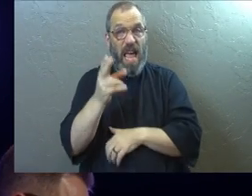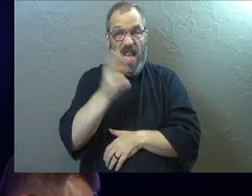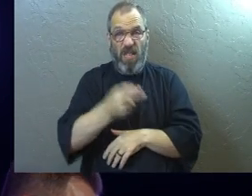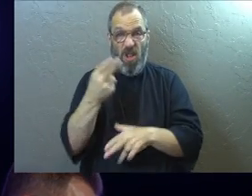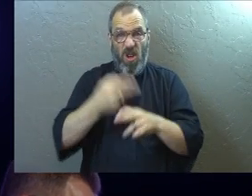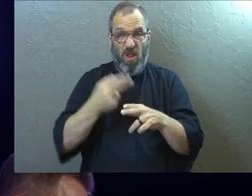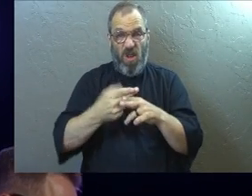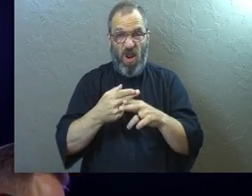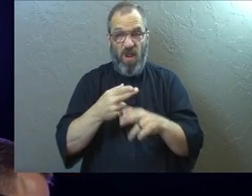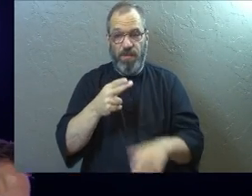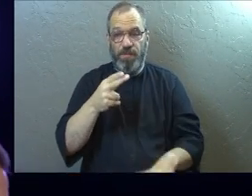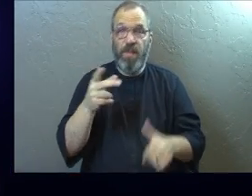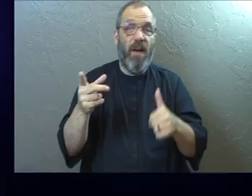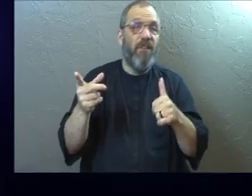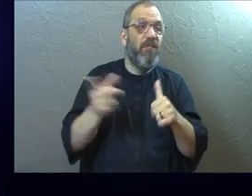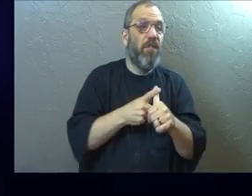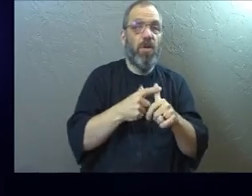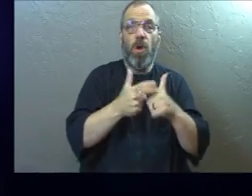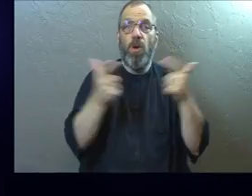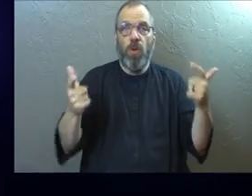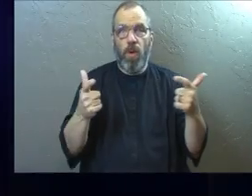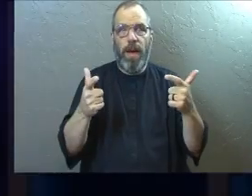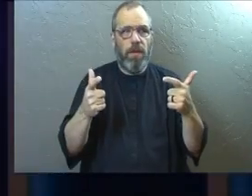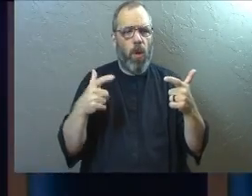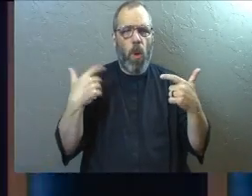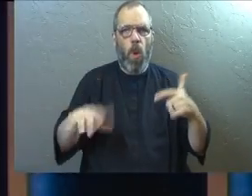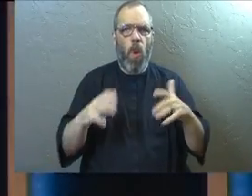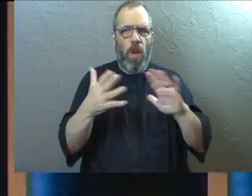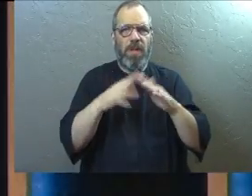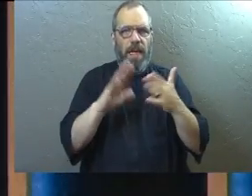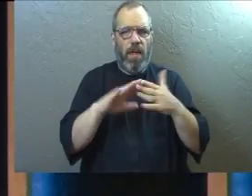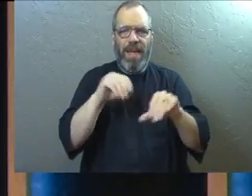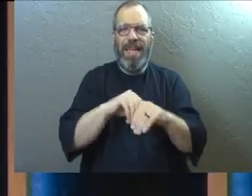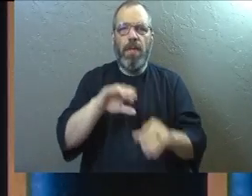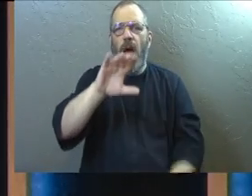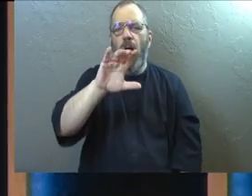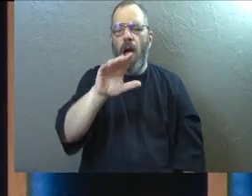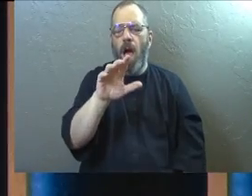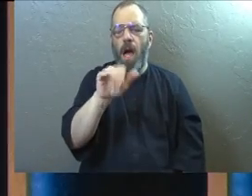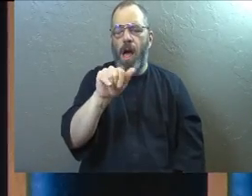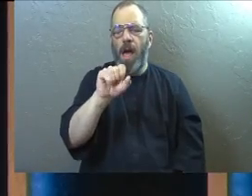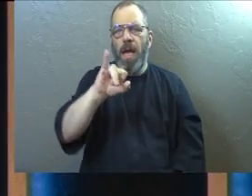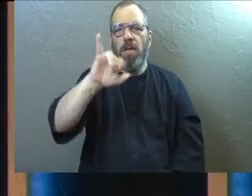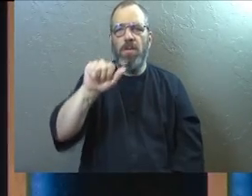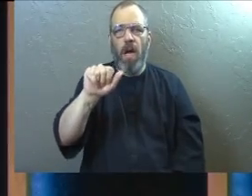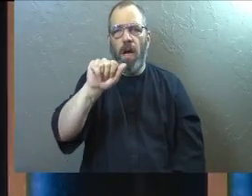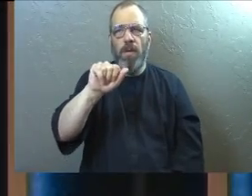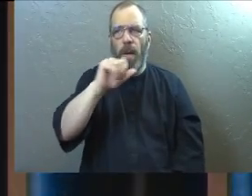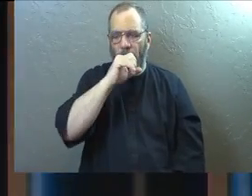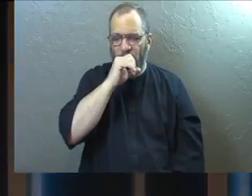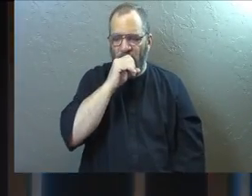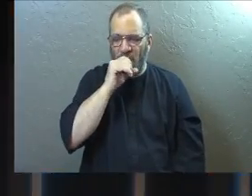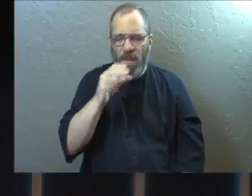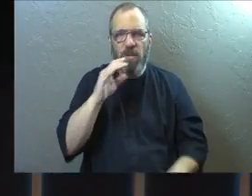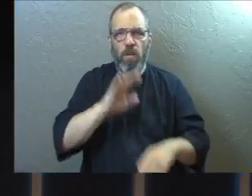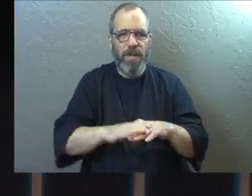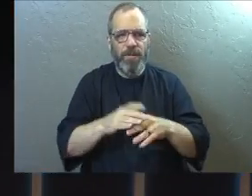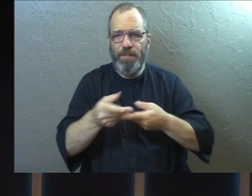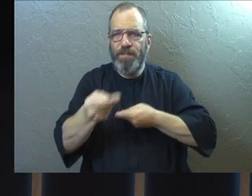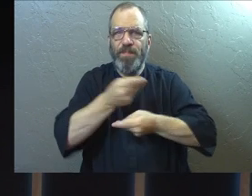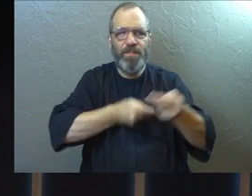time called Ephesus the first and greatest metropolis of Asia. It was a trade hub.